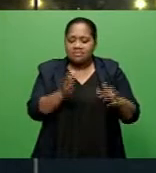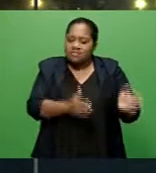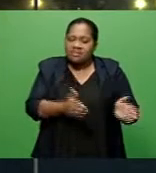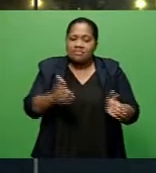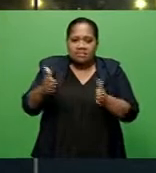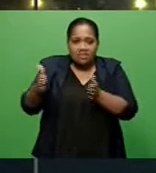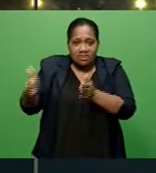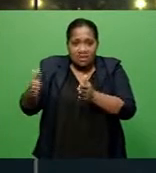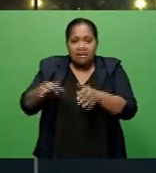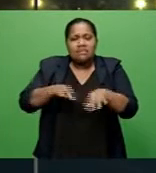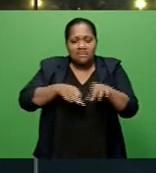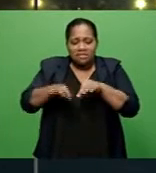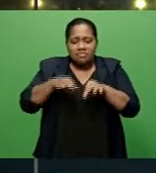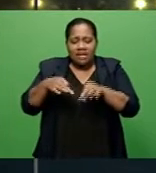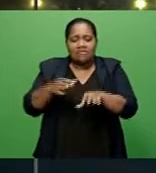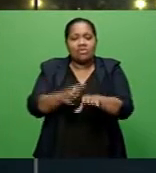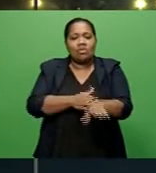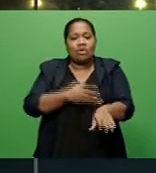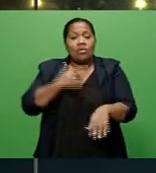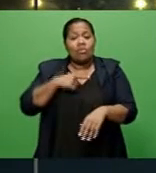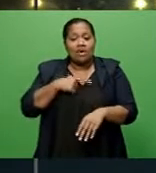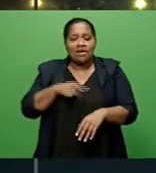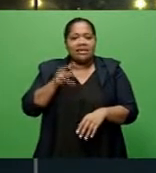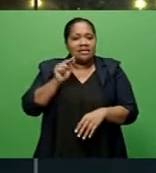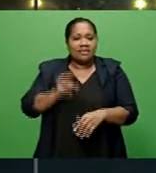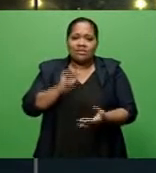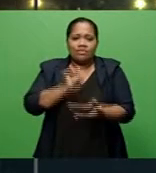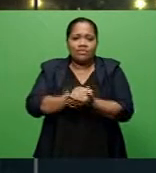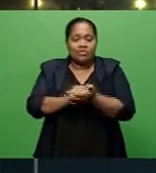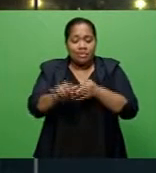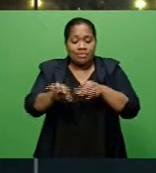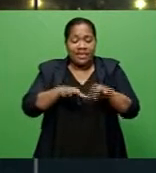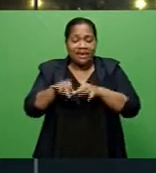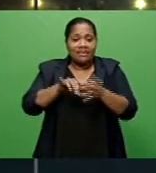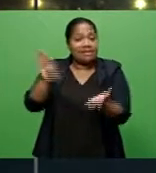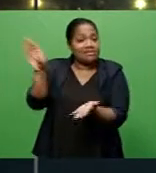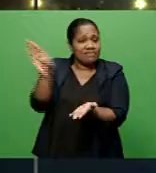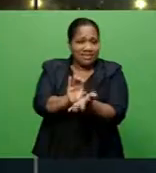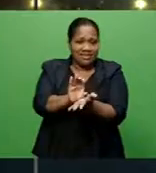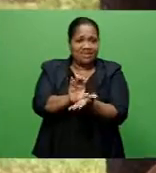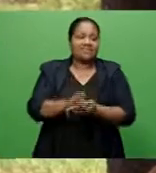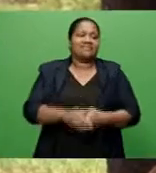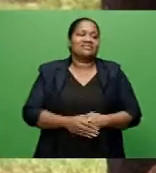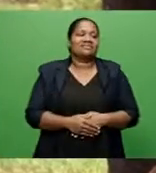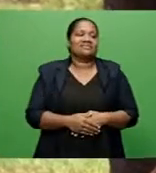plan requiring a lot of funding and proper planning. Details with Chosaya Nanunga.